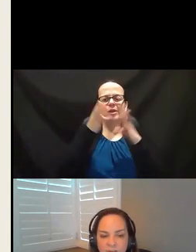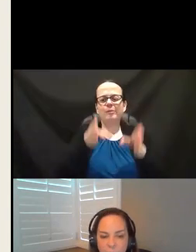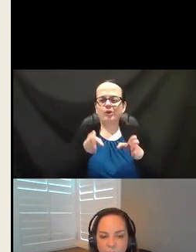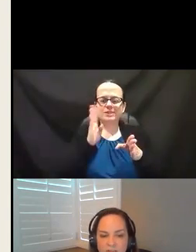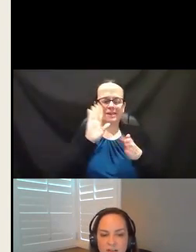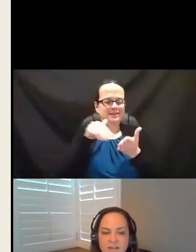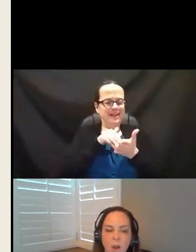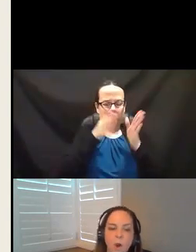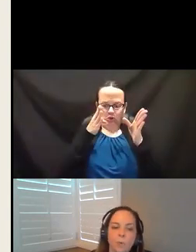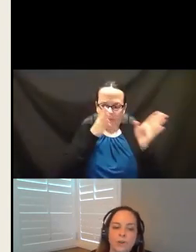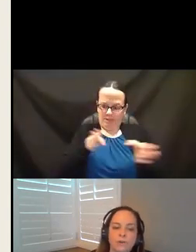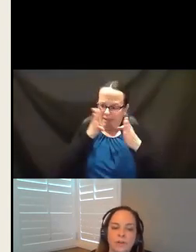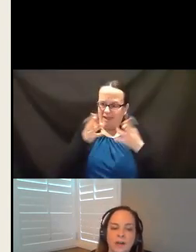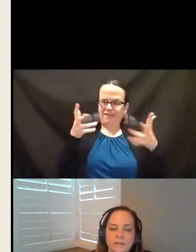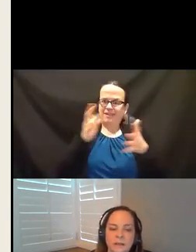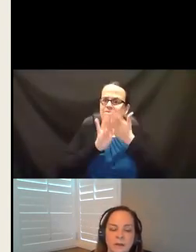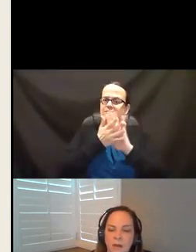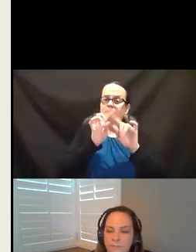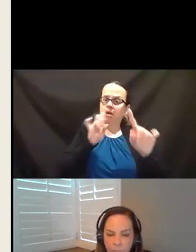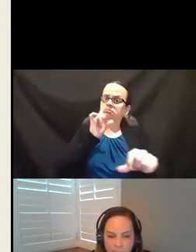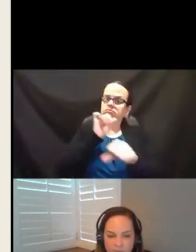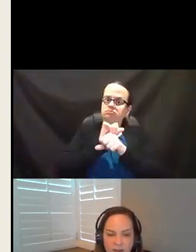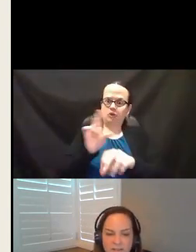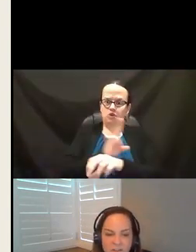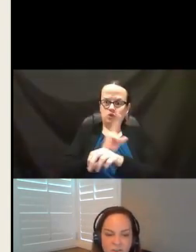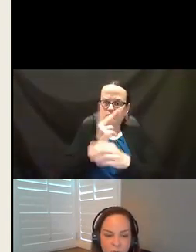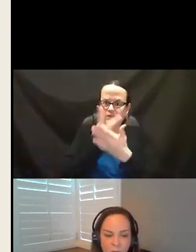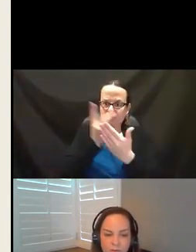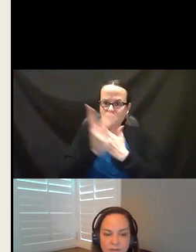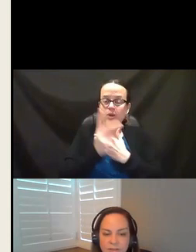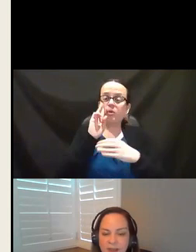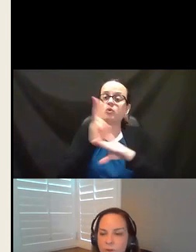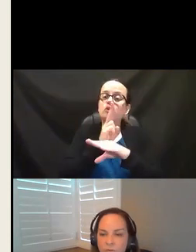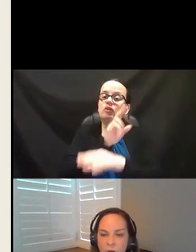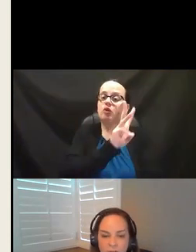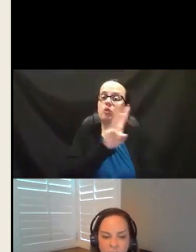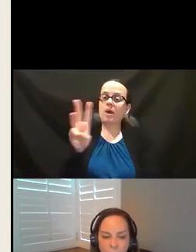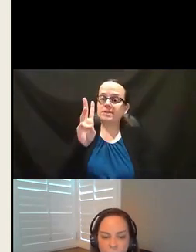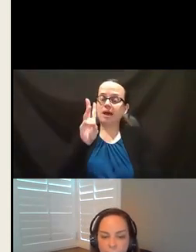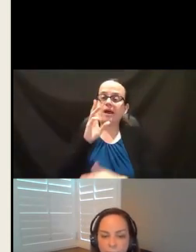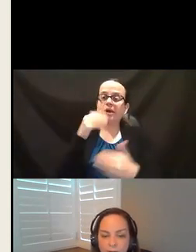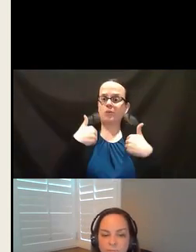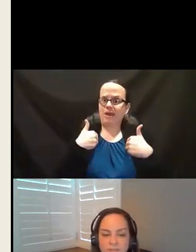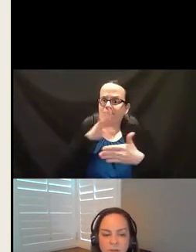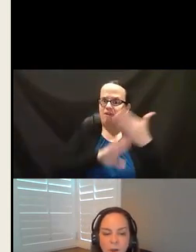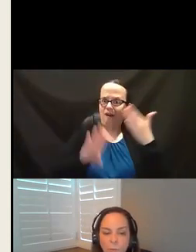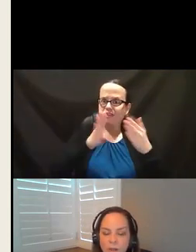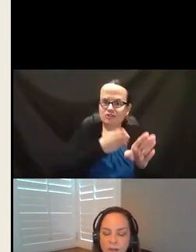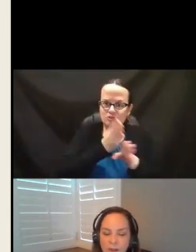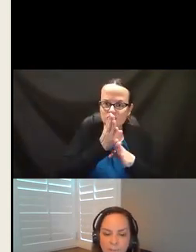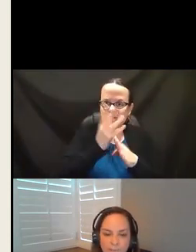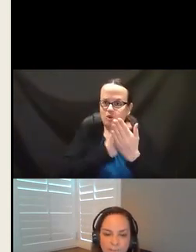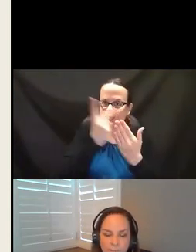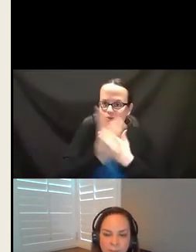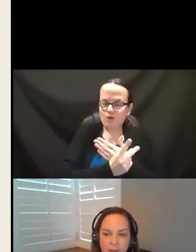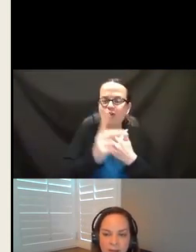but an actual process. We're utilizing the website. As I told you, we're building that. We have college to career programs. We